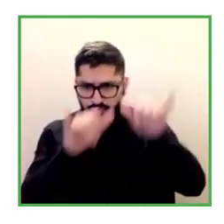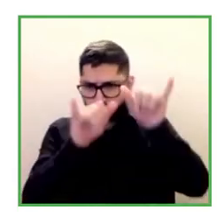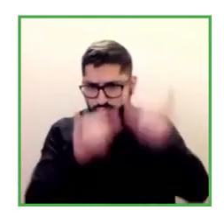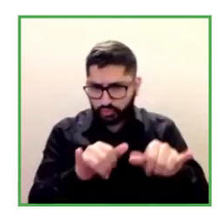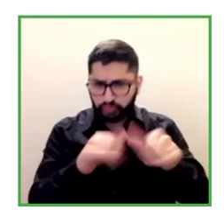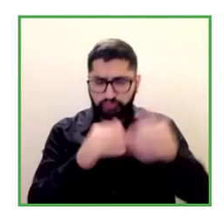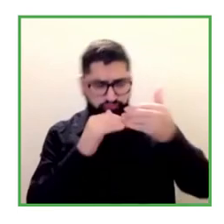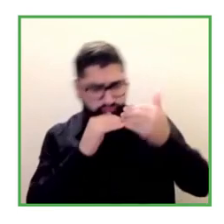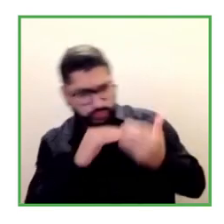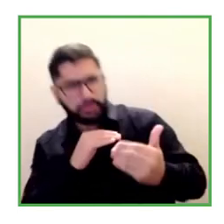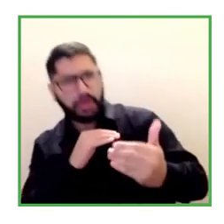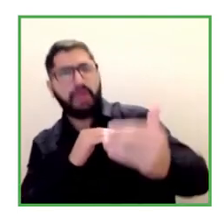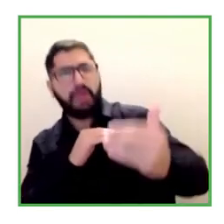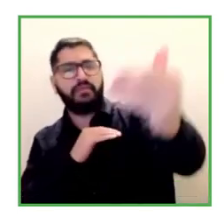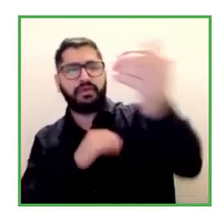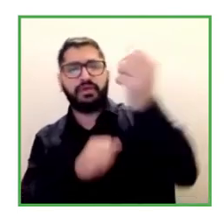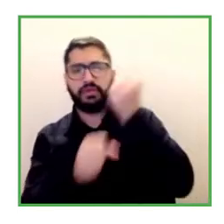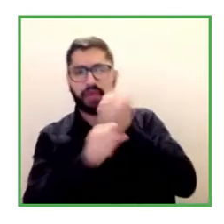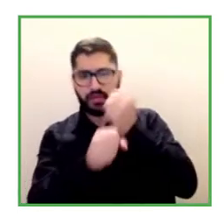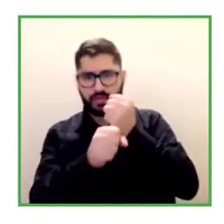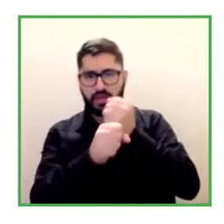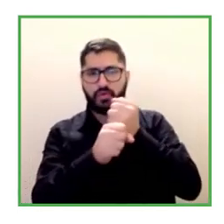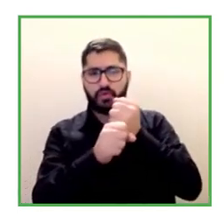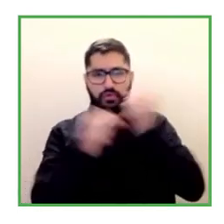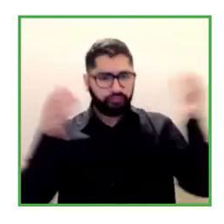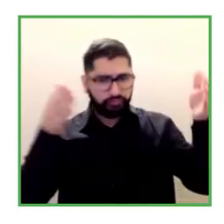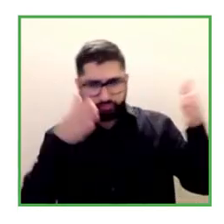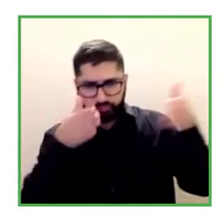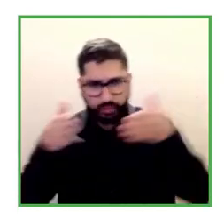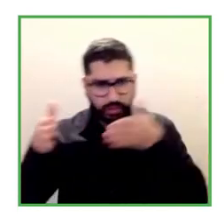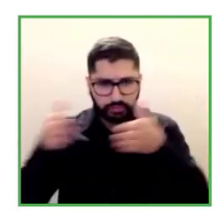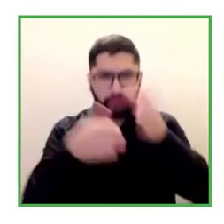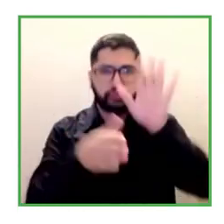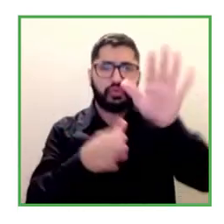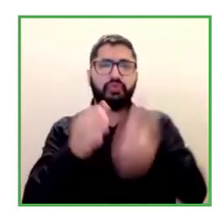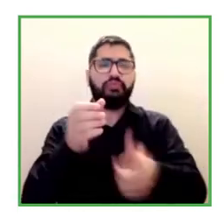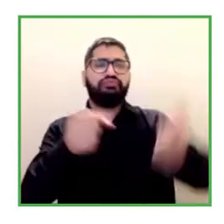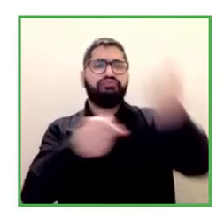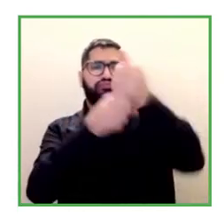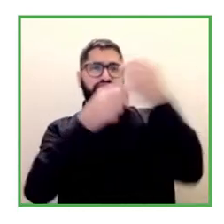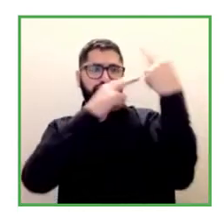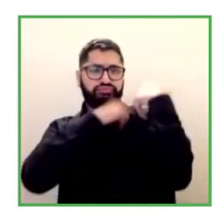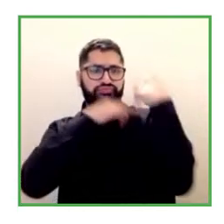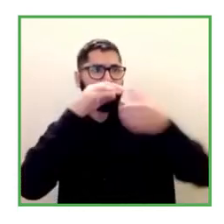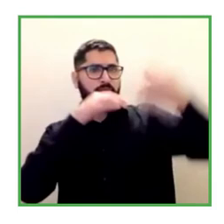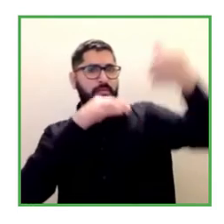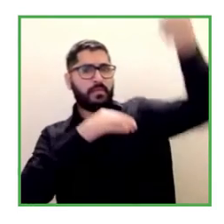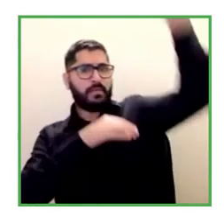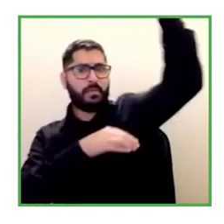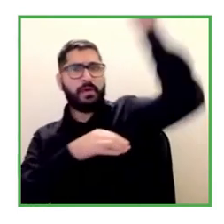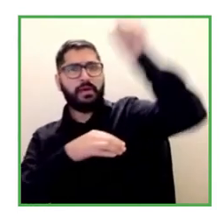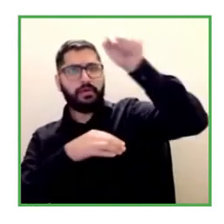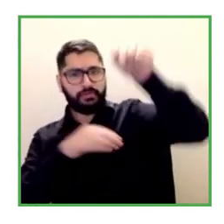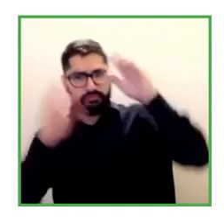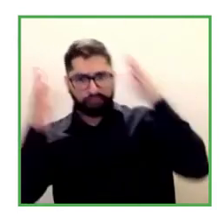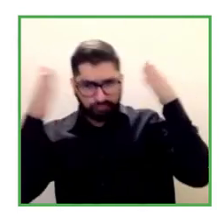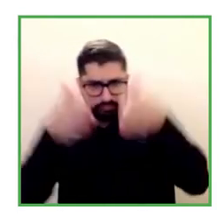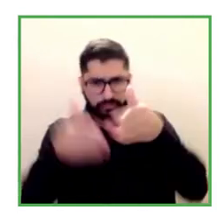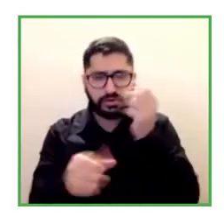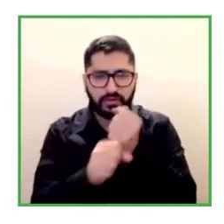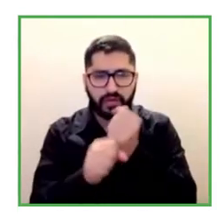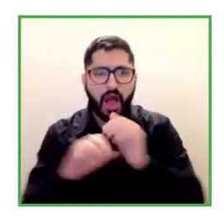and hopefully develop some trajectories to create careers within organizations. How do you think that we can